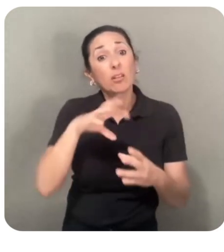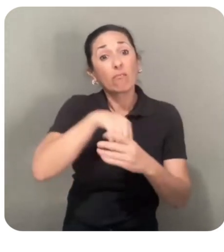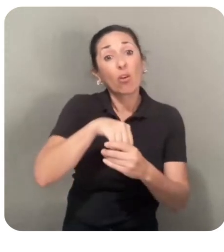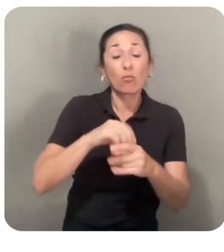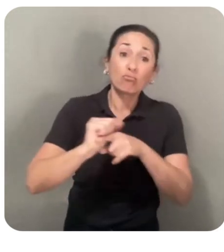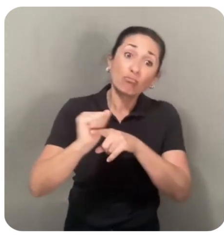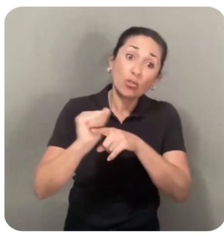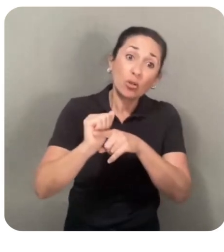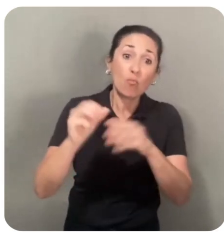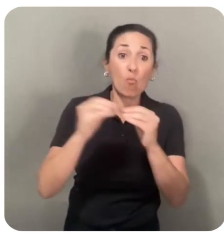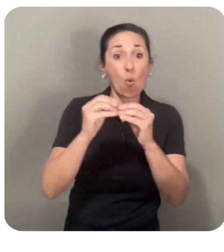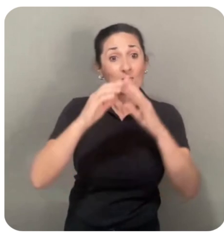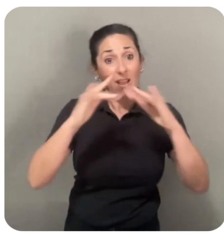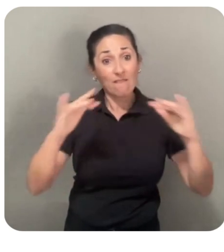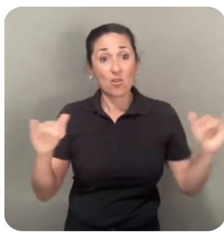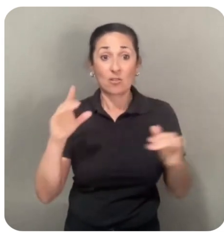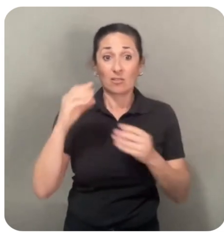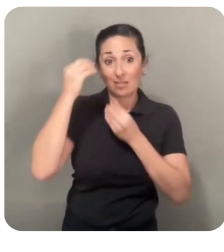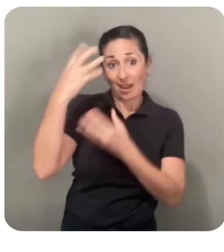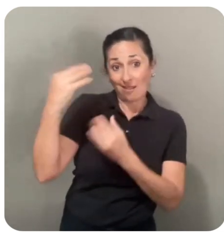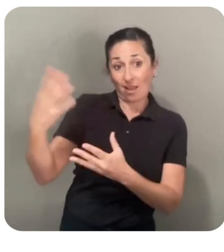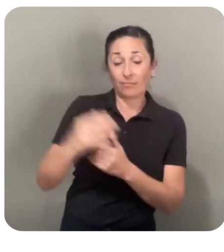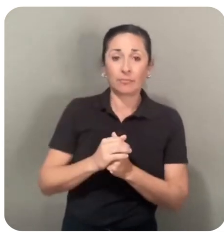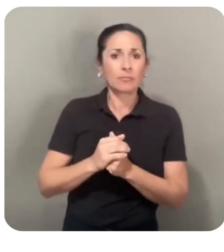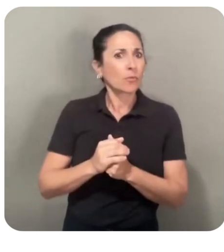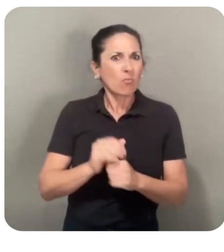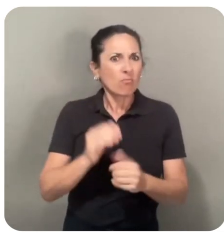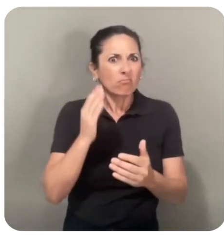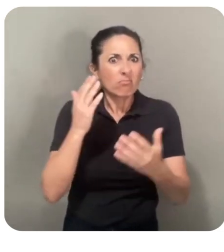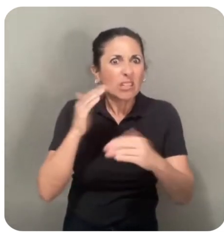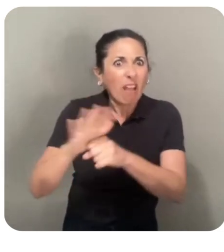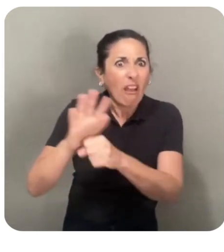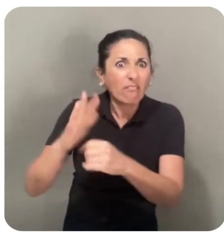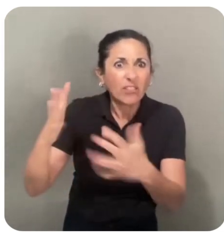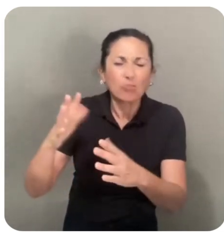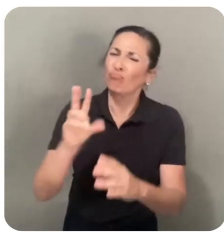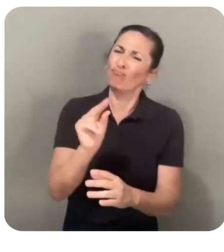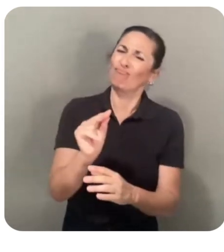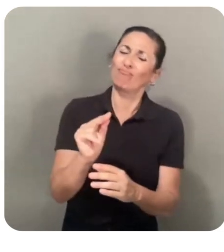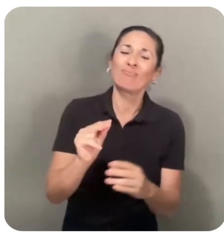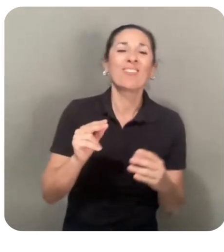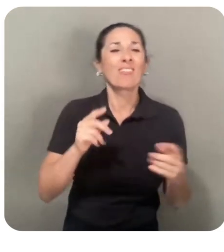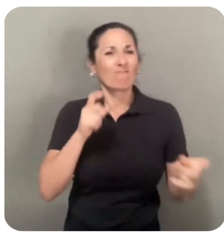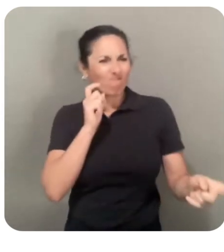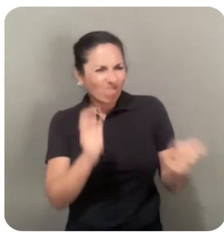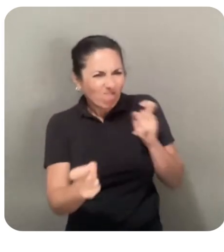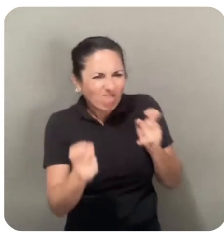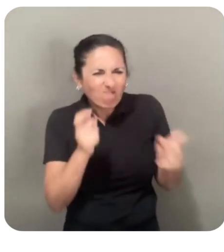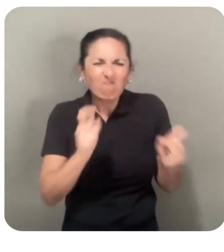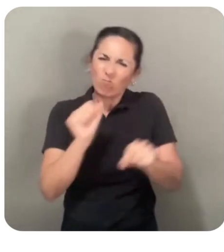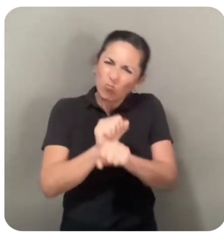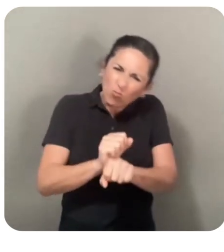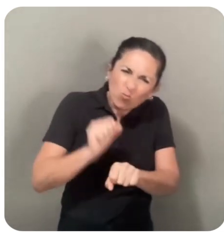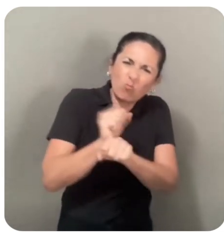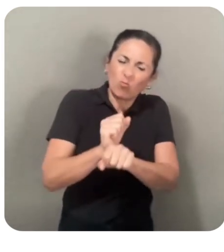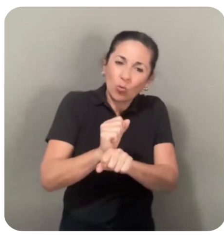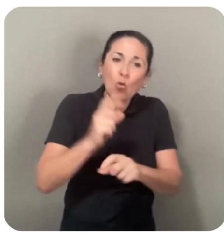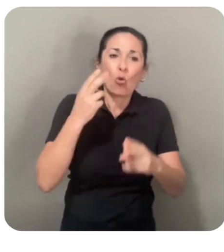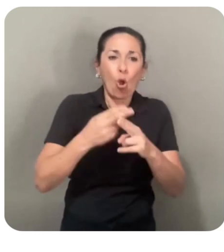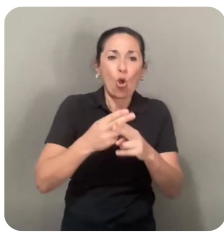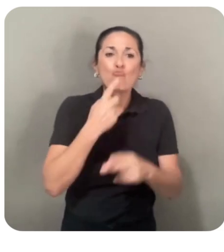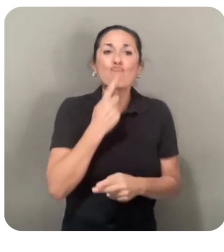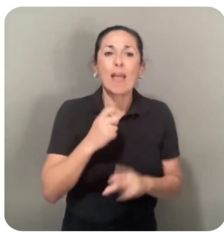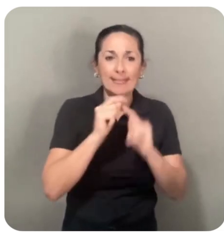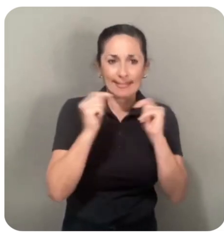on more diverse data sets. But our work doesn't stop there. We put our fine-tuned model through a rigorous process called red teaming,